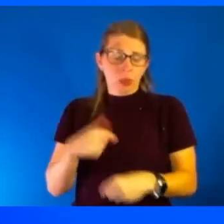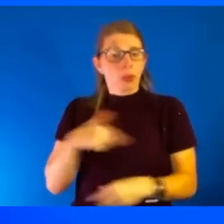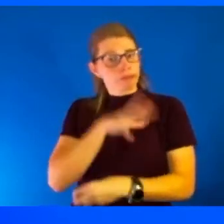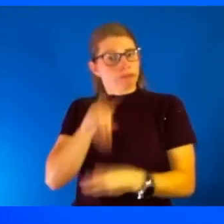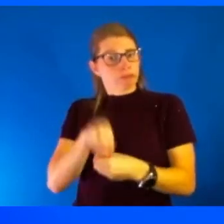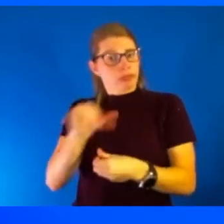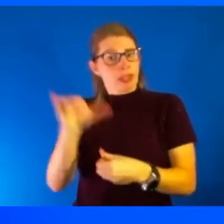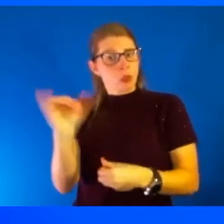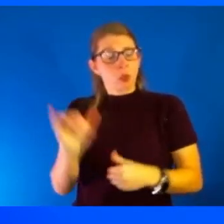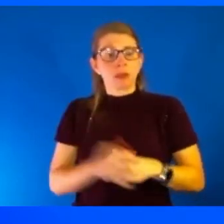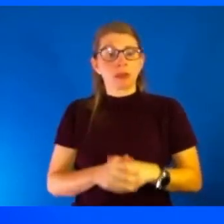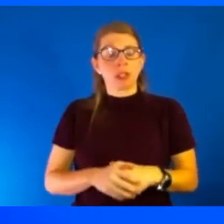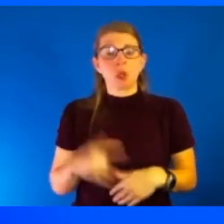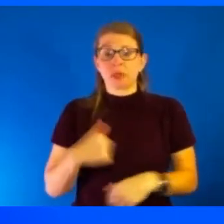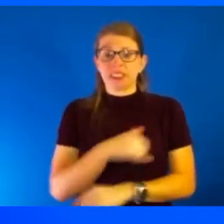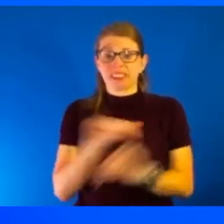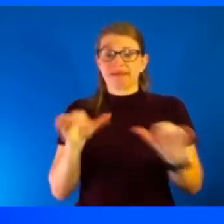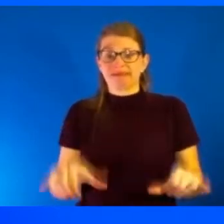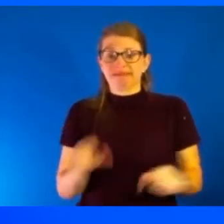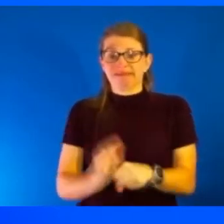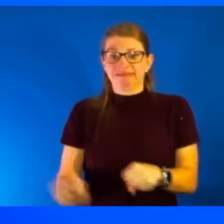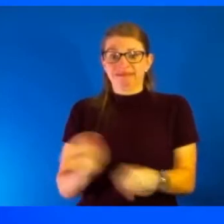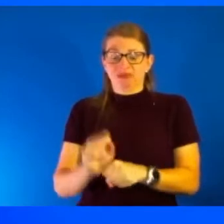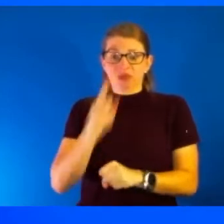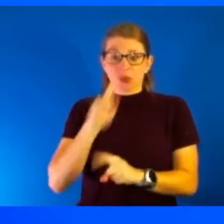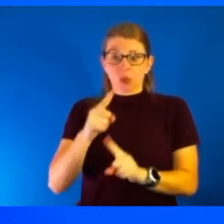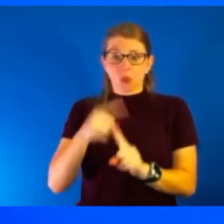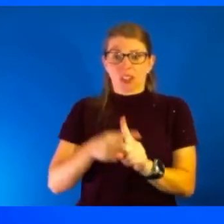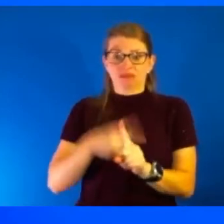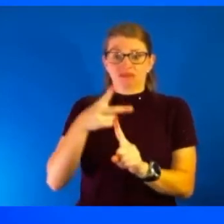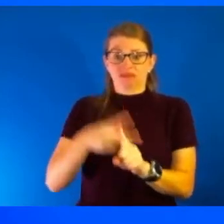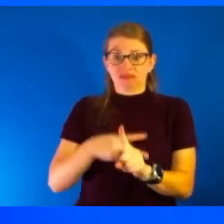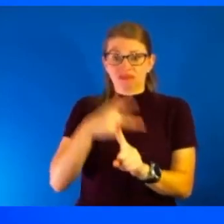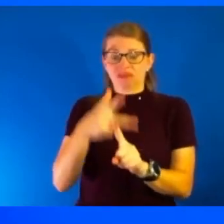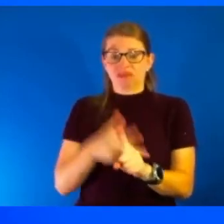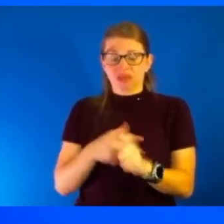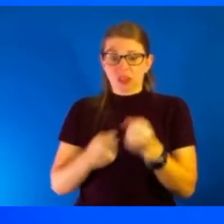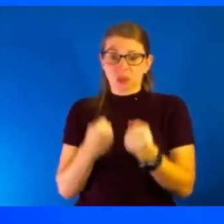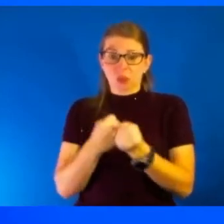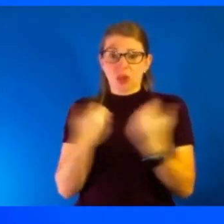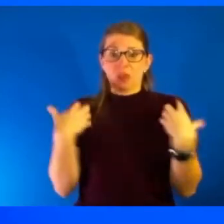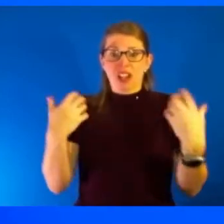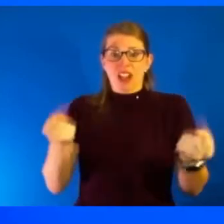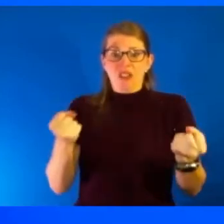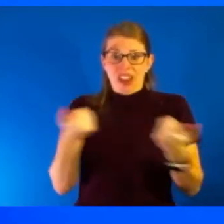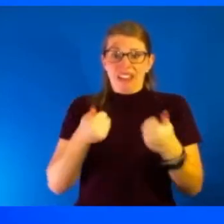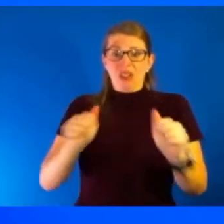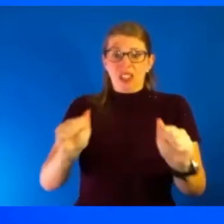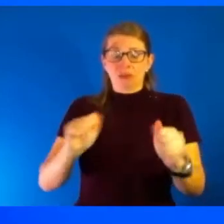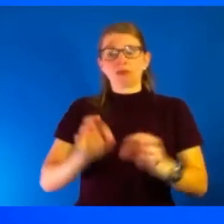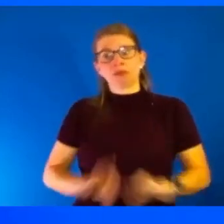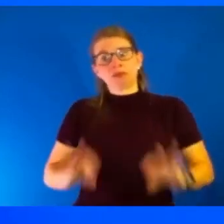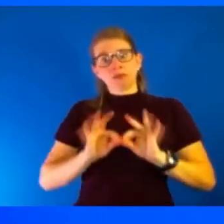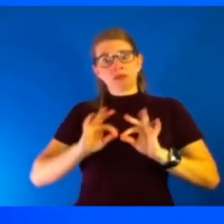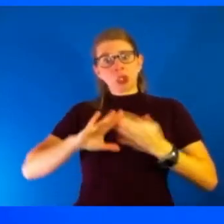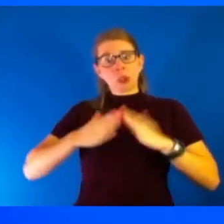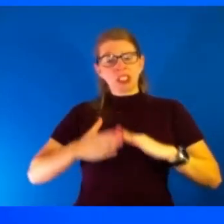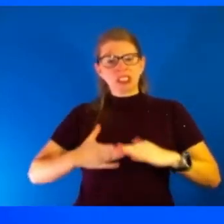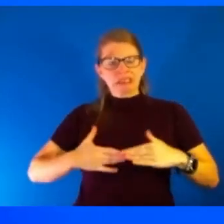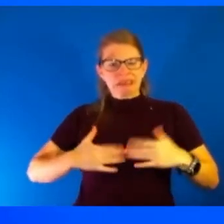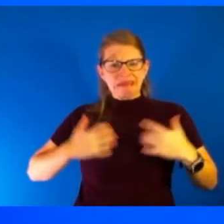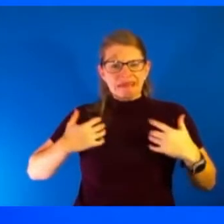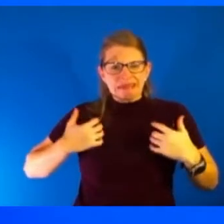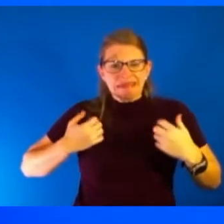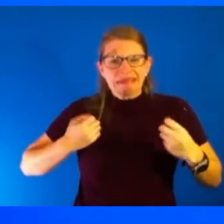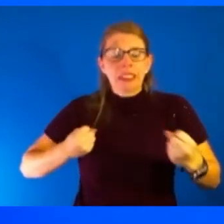for, you know, for several months to support the recovery efforts. It's important, you know, that these communities are resilient and recover. And